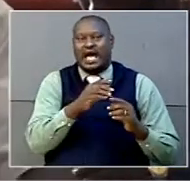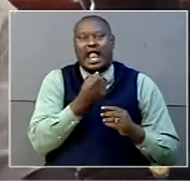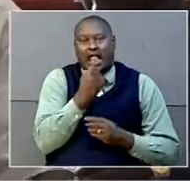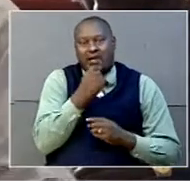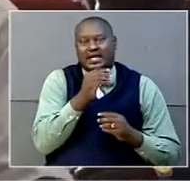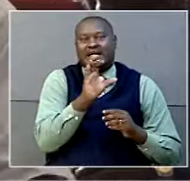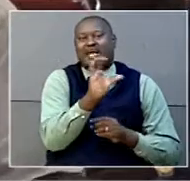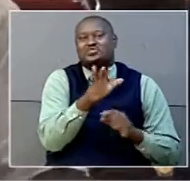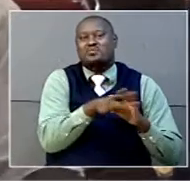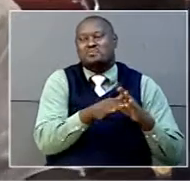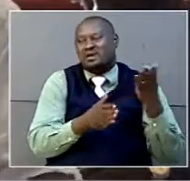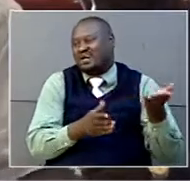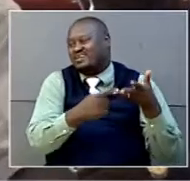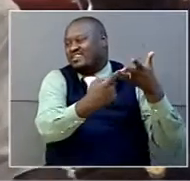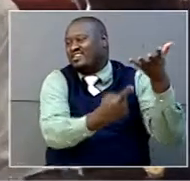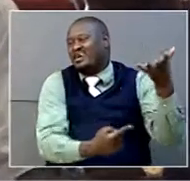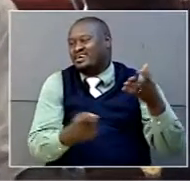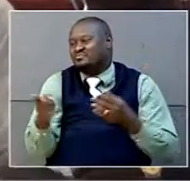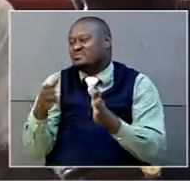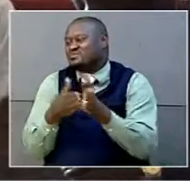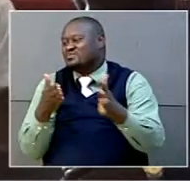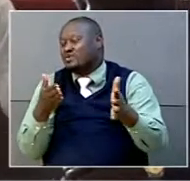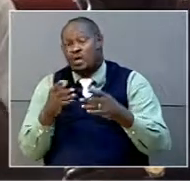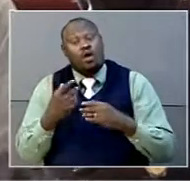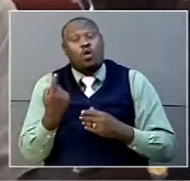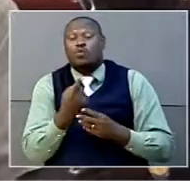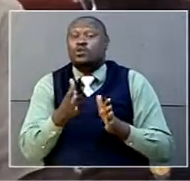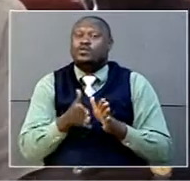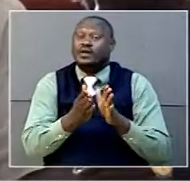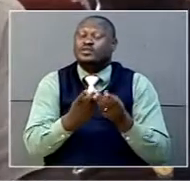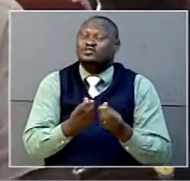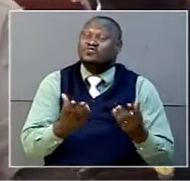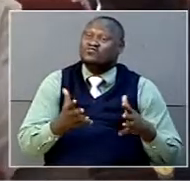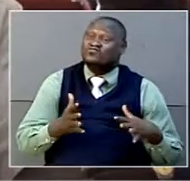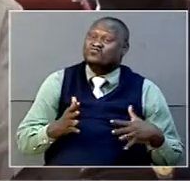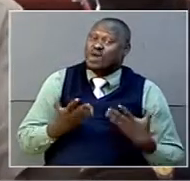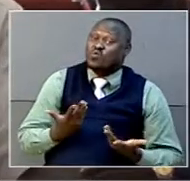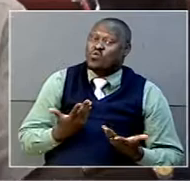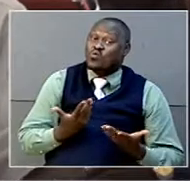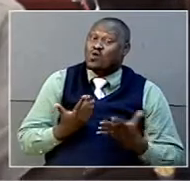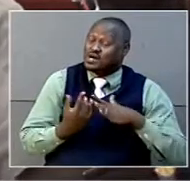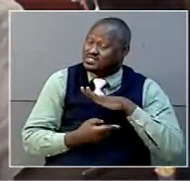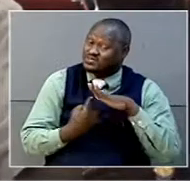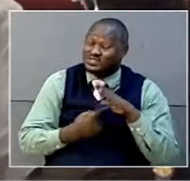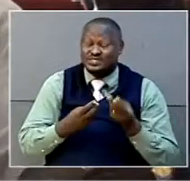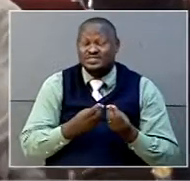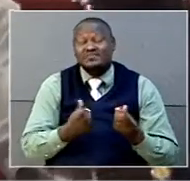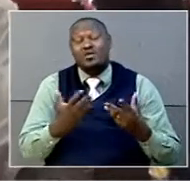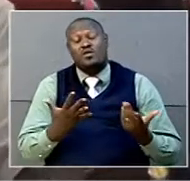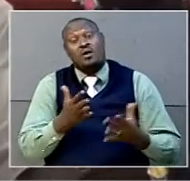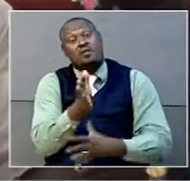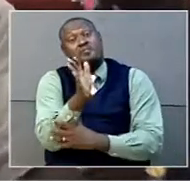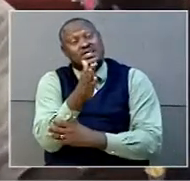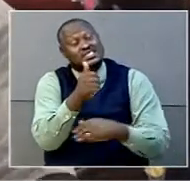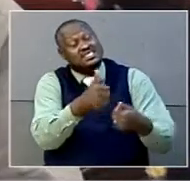and so many other things. I think the only way for us to get out of this difficult situation is if the ministry